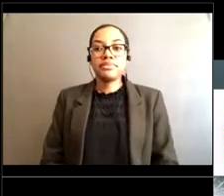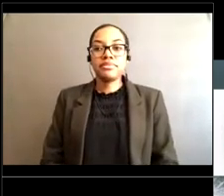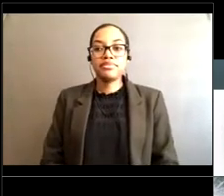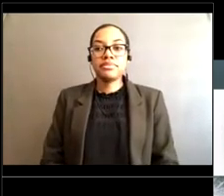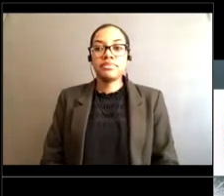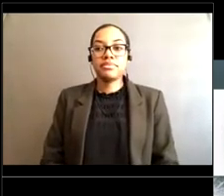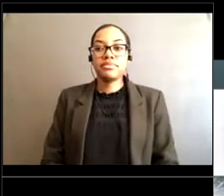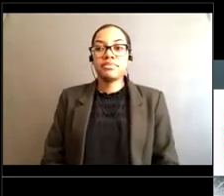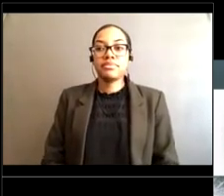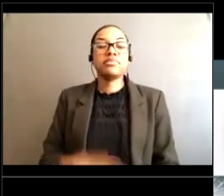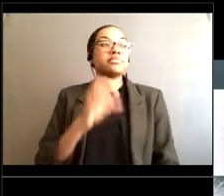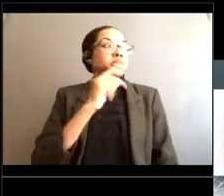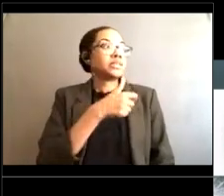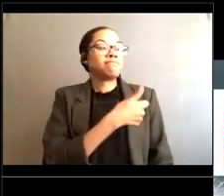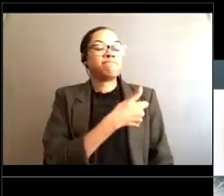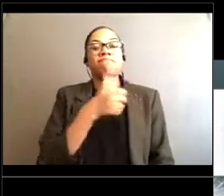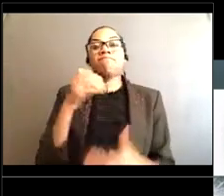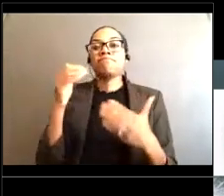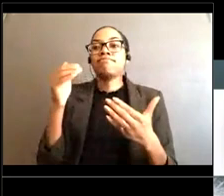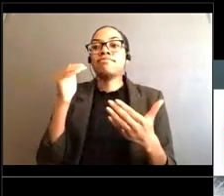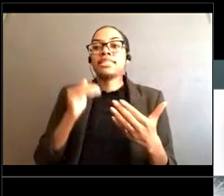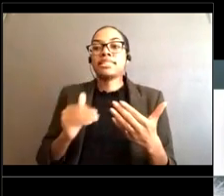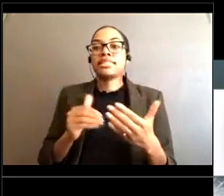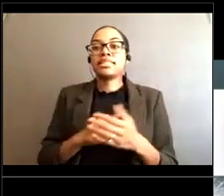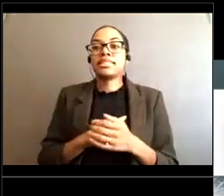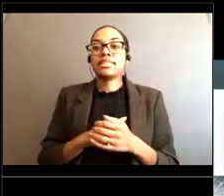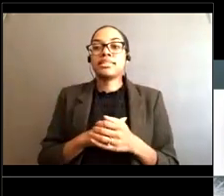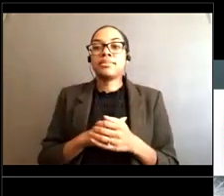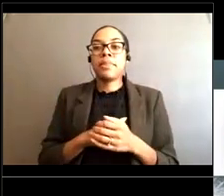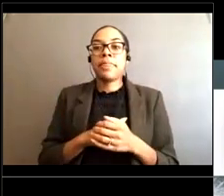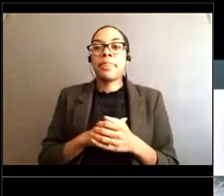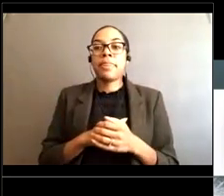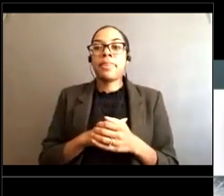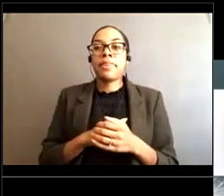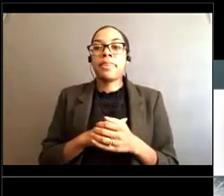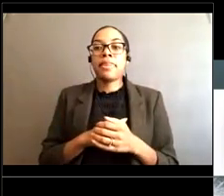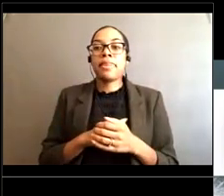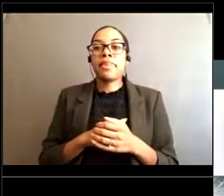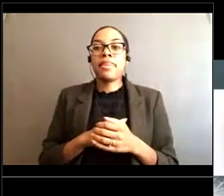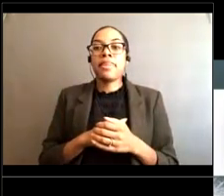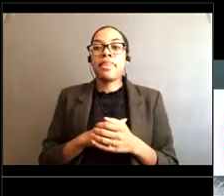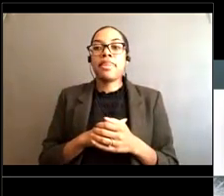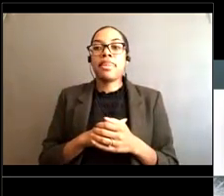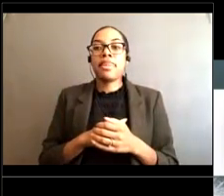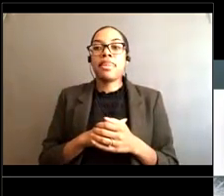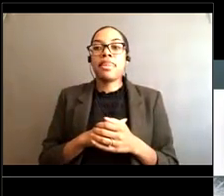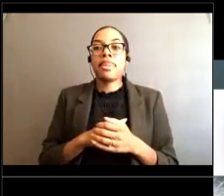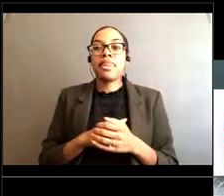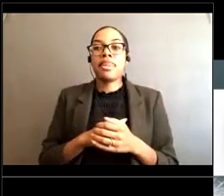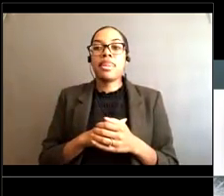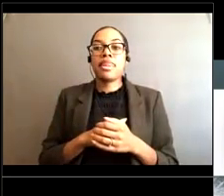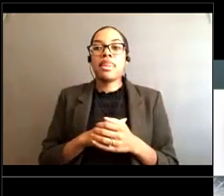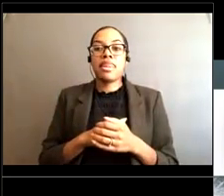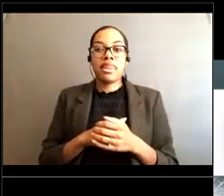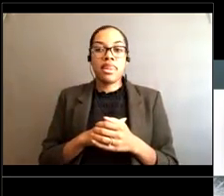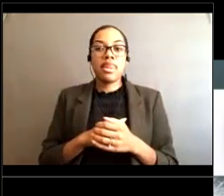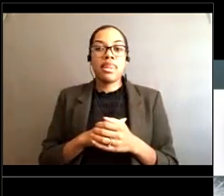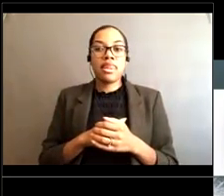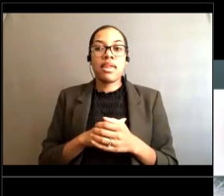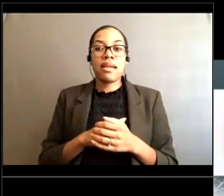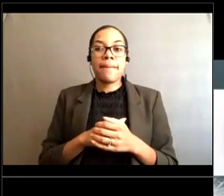Okay, next question Do the does beach sands move um